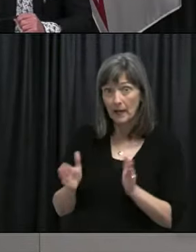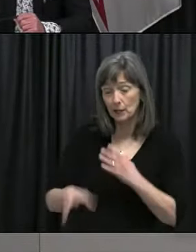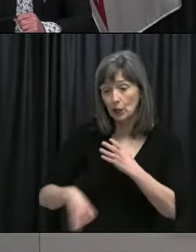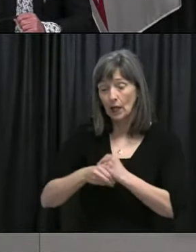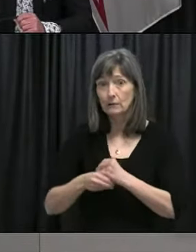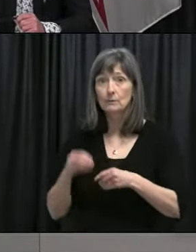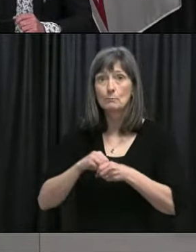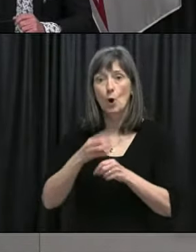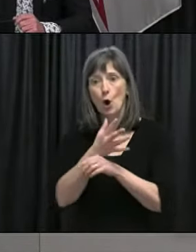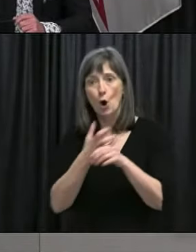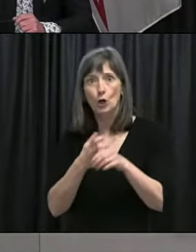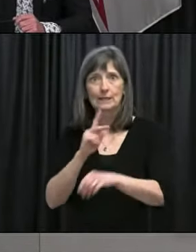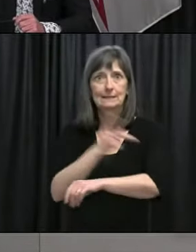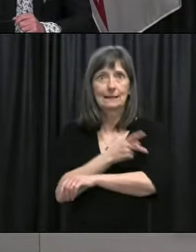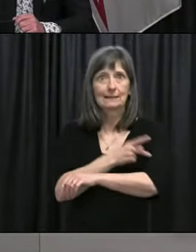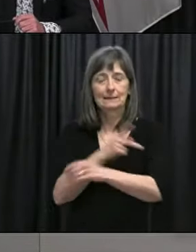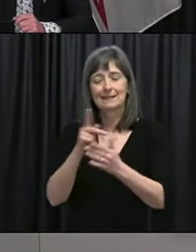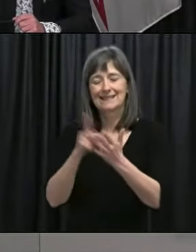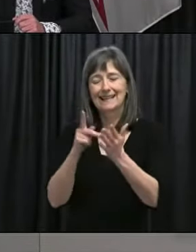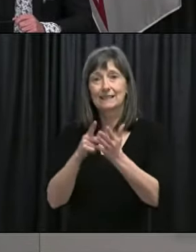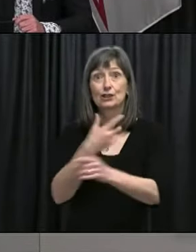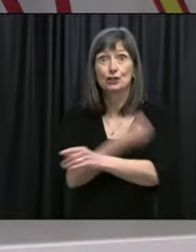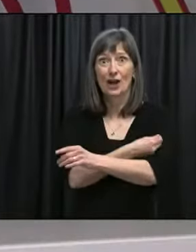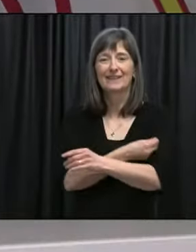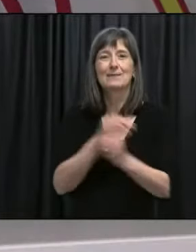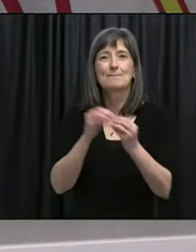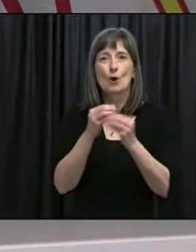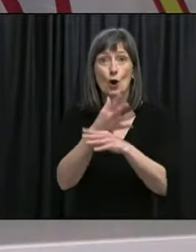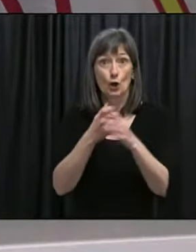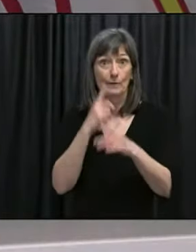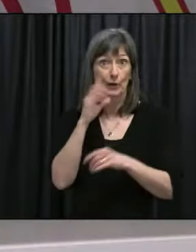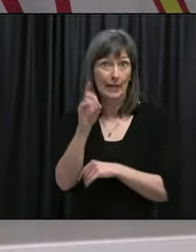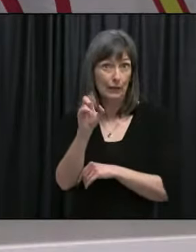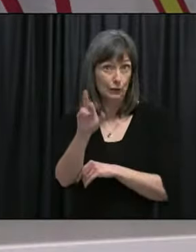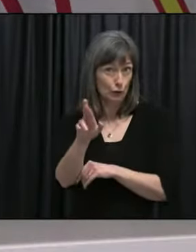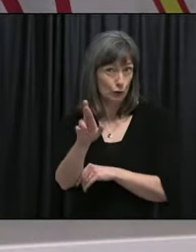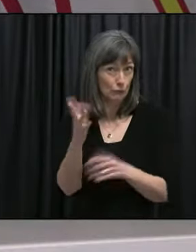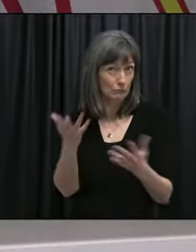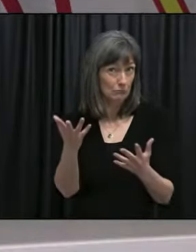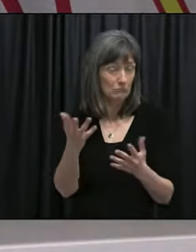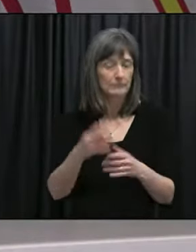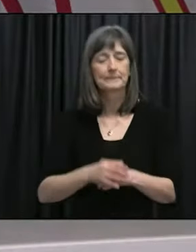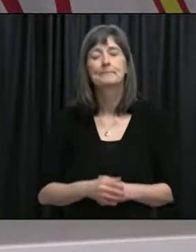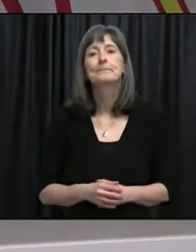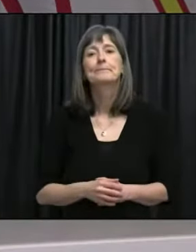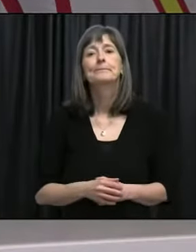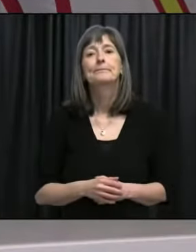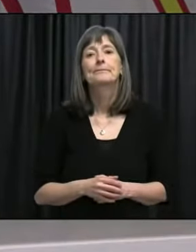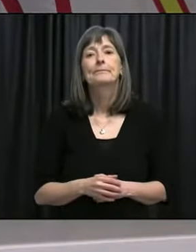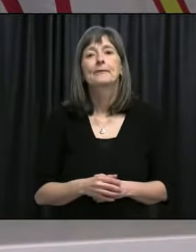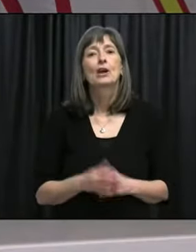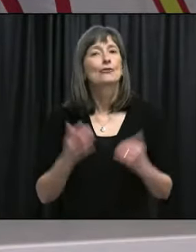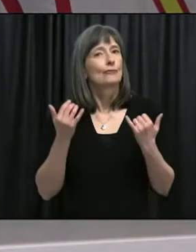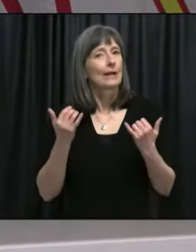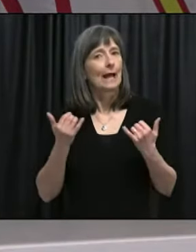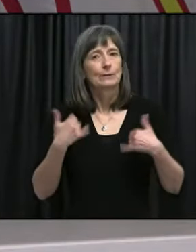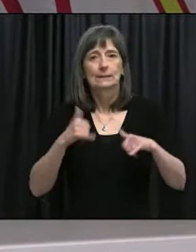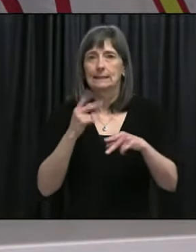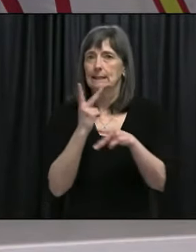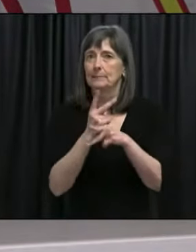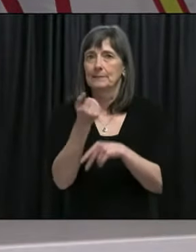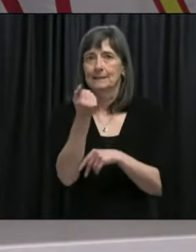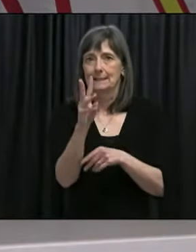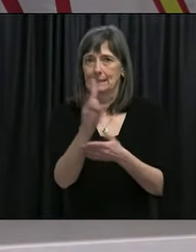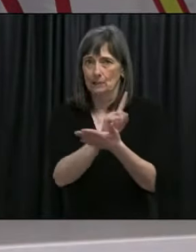uh, shot sooner? Um, so at the moment, uh, we're still, uh, holding with the, uh, uh, 16 weeks, but,